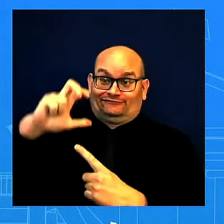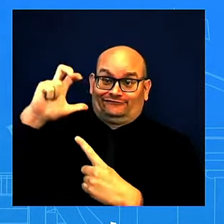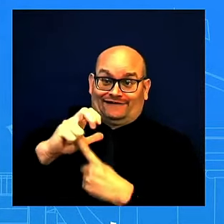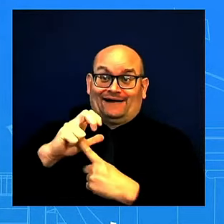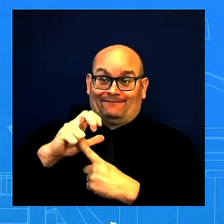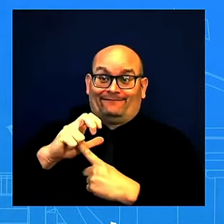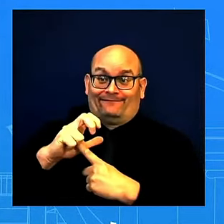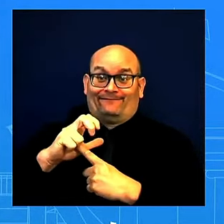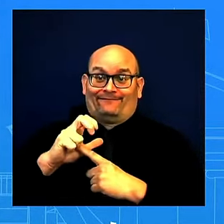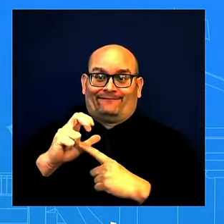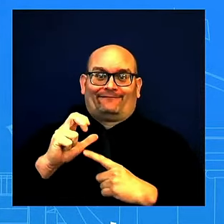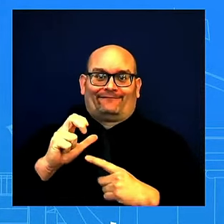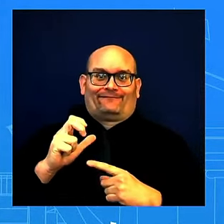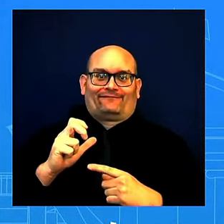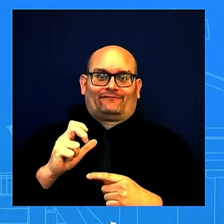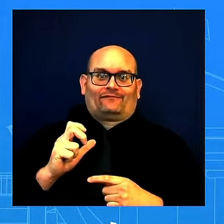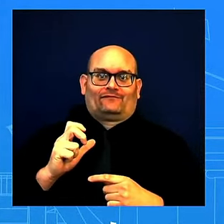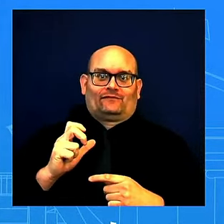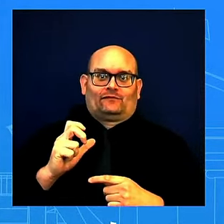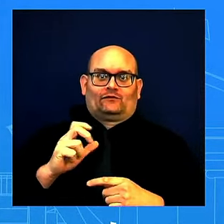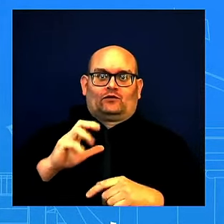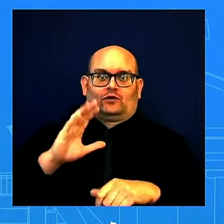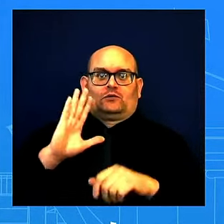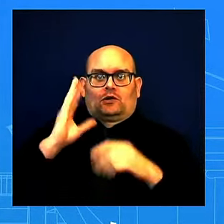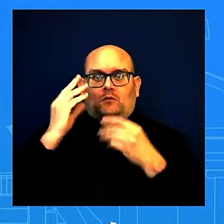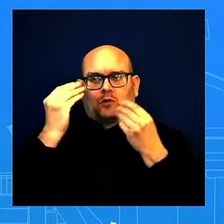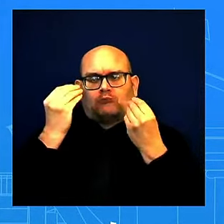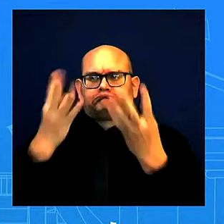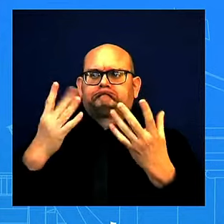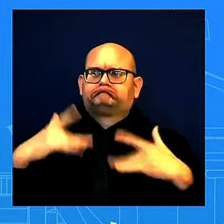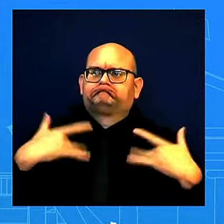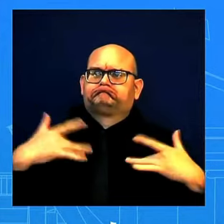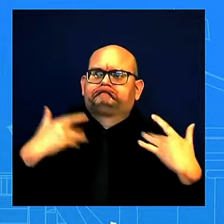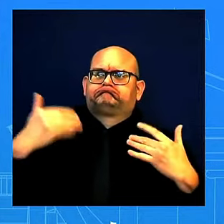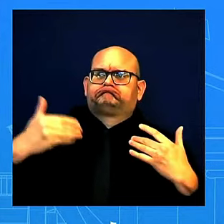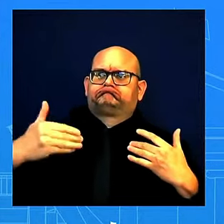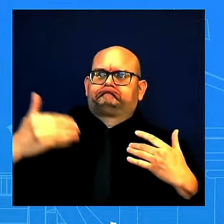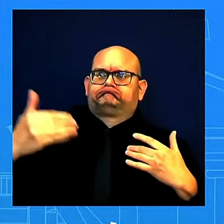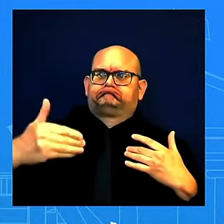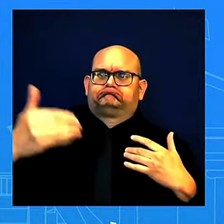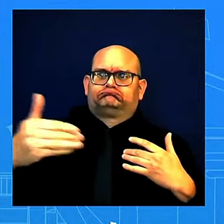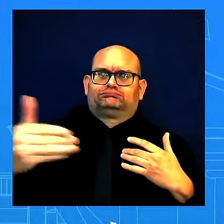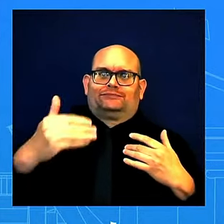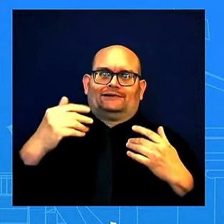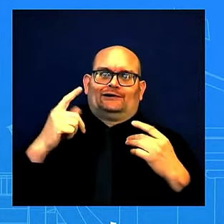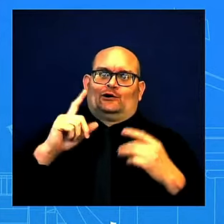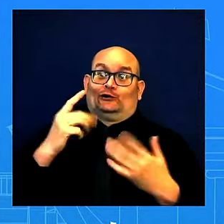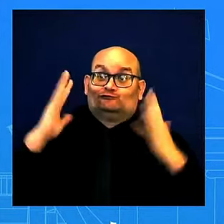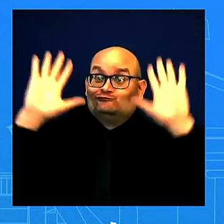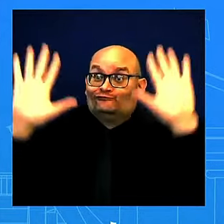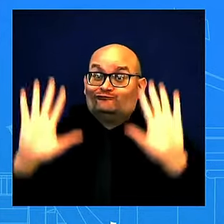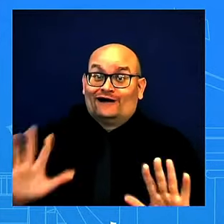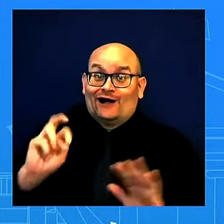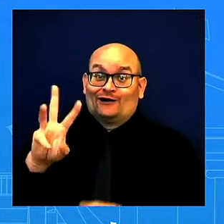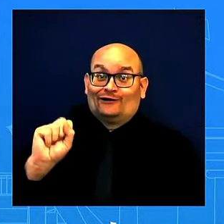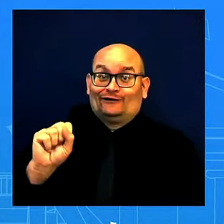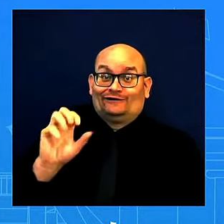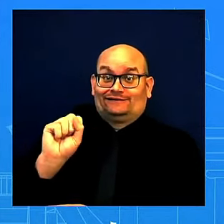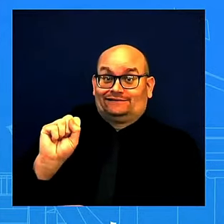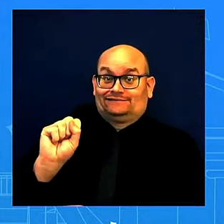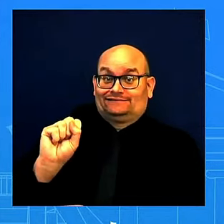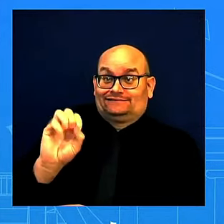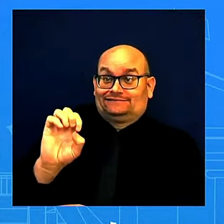ahead. Finally, finally, finally, this is great. This is great news. Sung Min, I know this is your last briefing